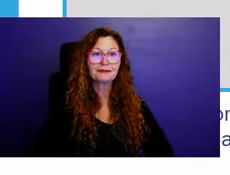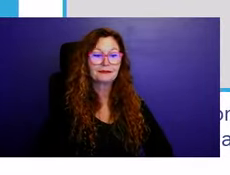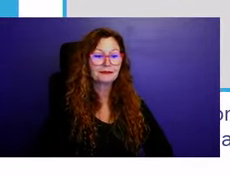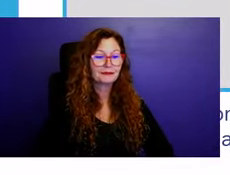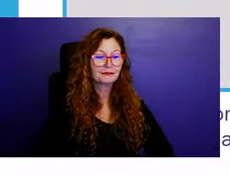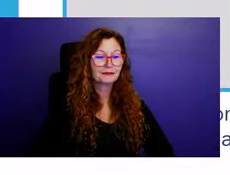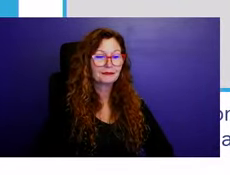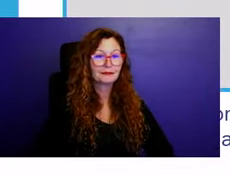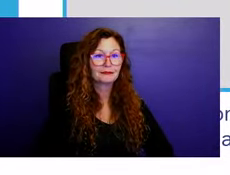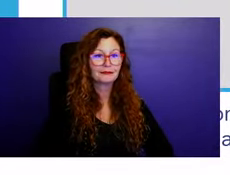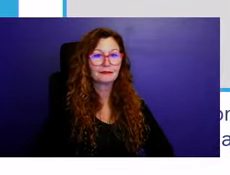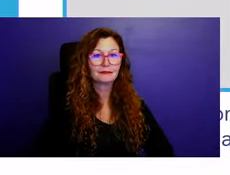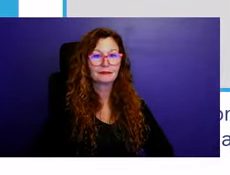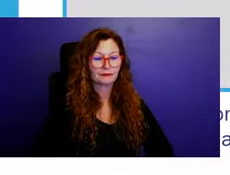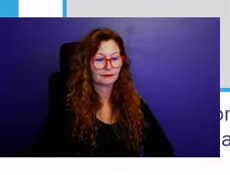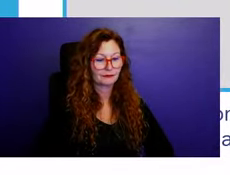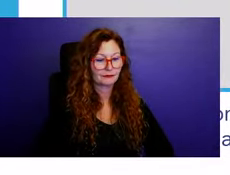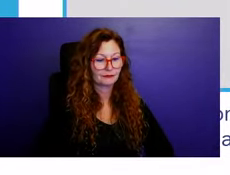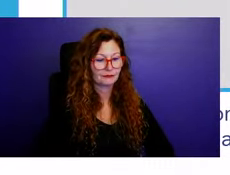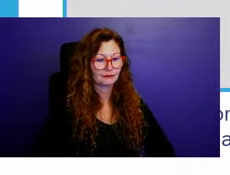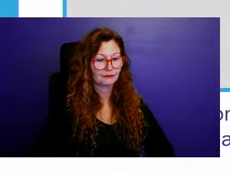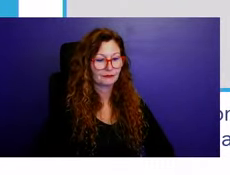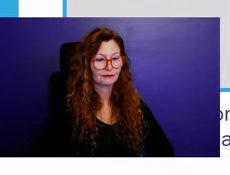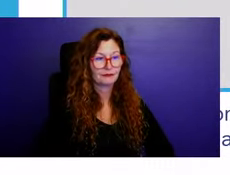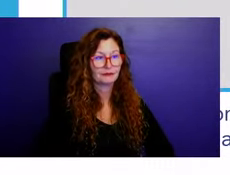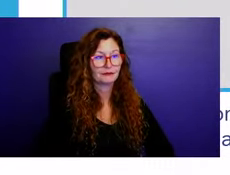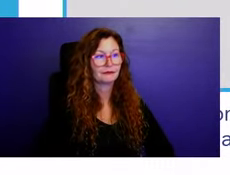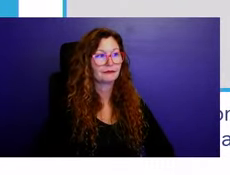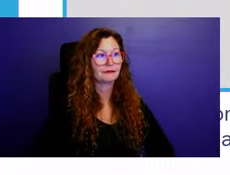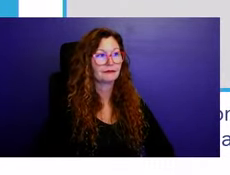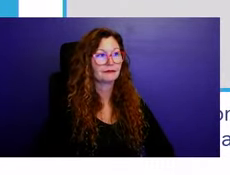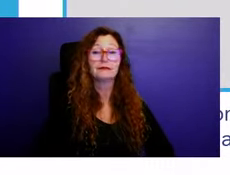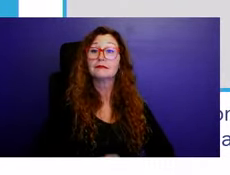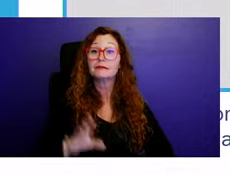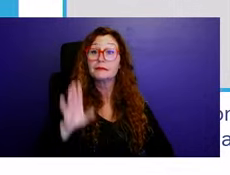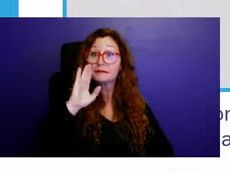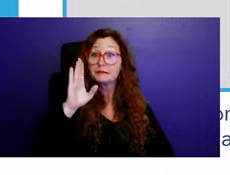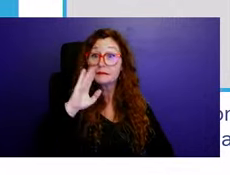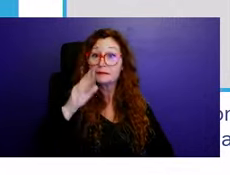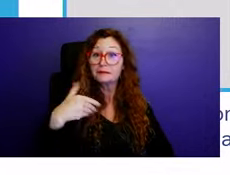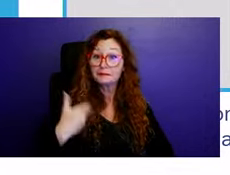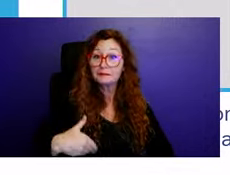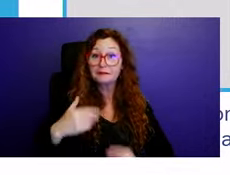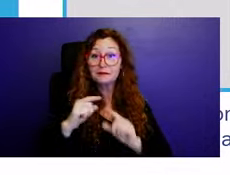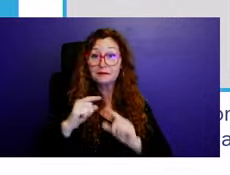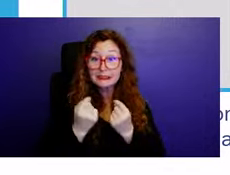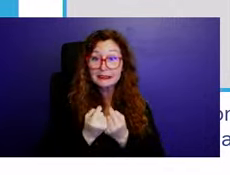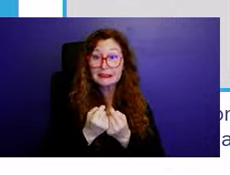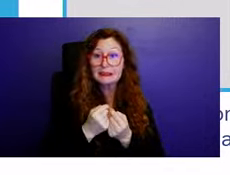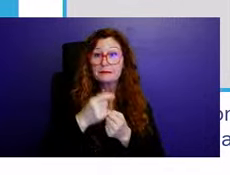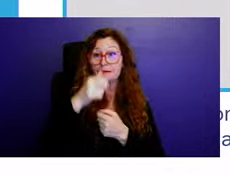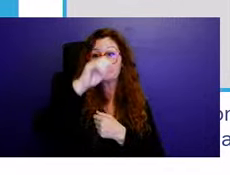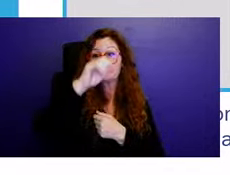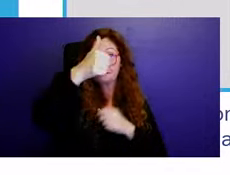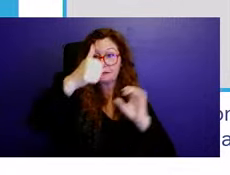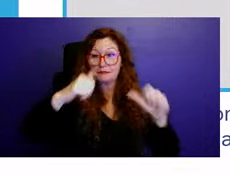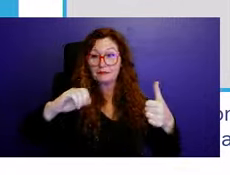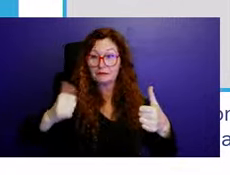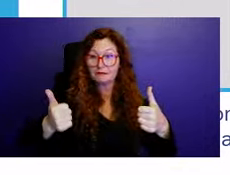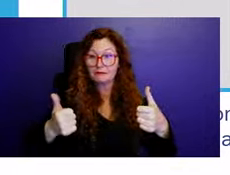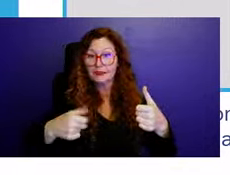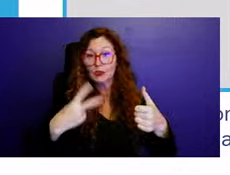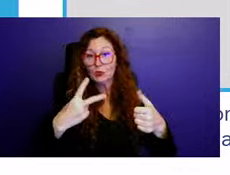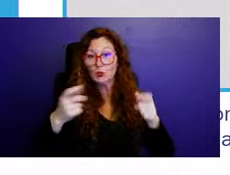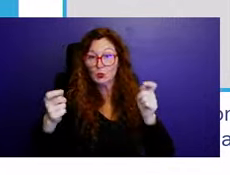So first the team, um, um, introduced myself, Amanda Radigan. There are two managers, um, within the department,